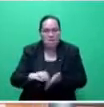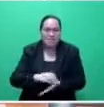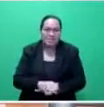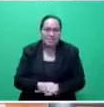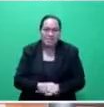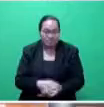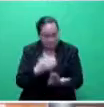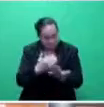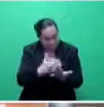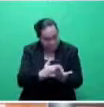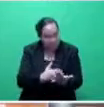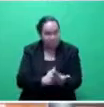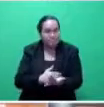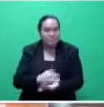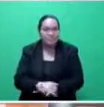Mr. Speaker, sir,